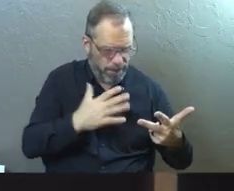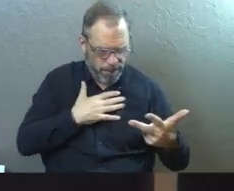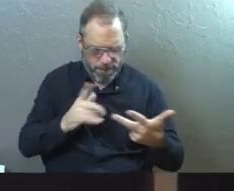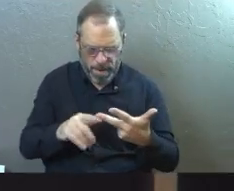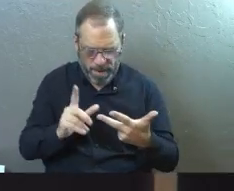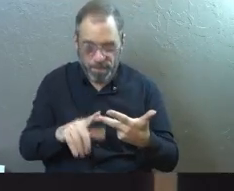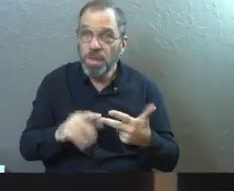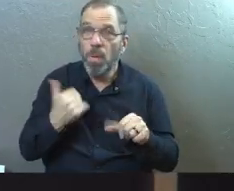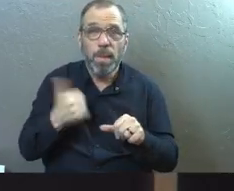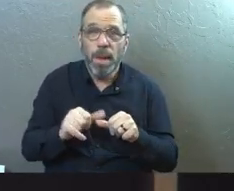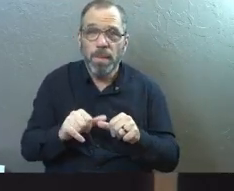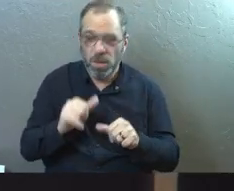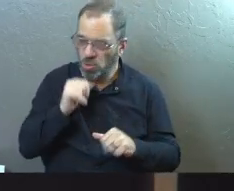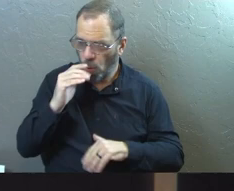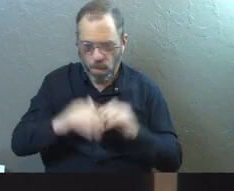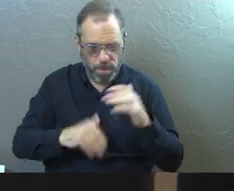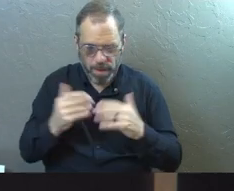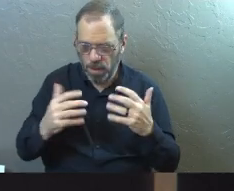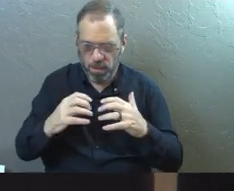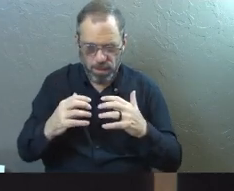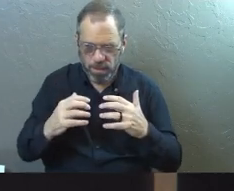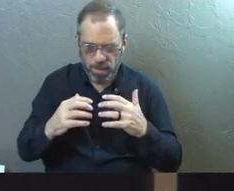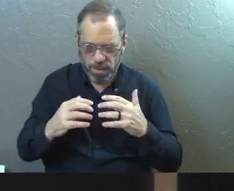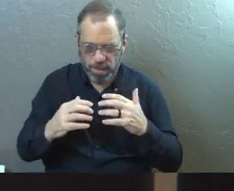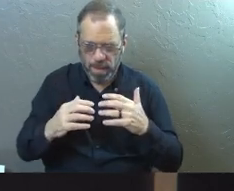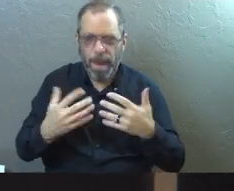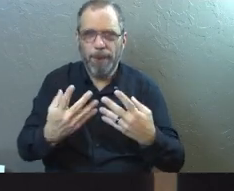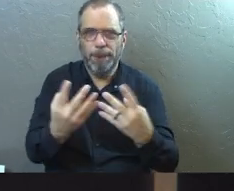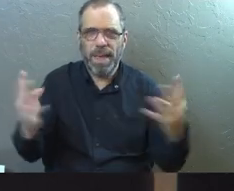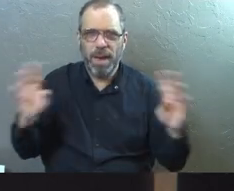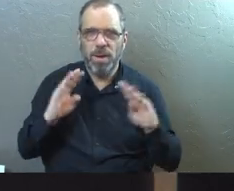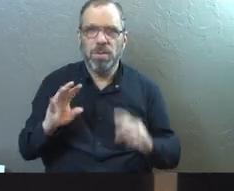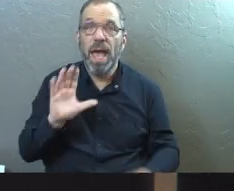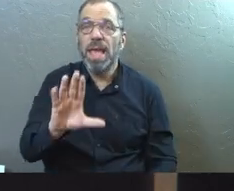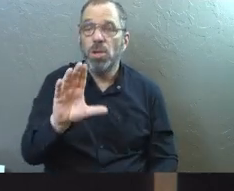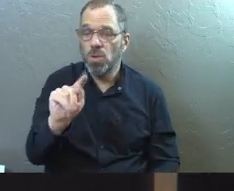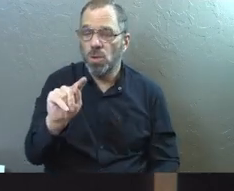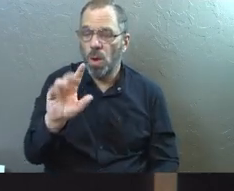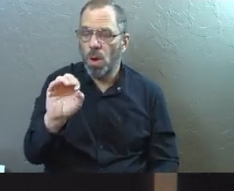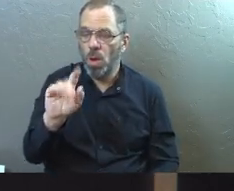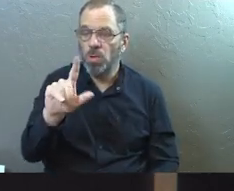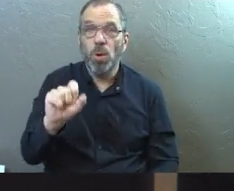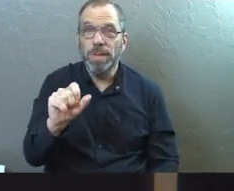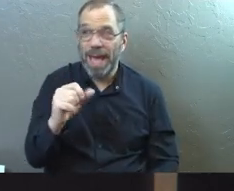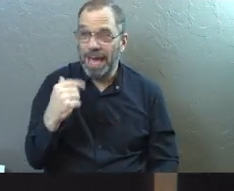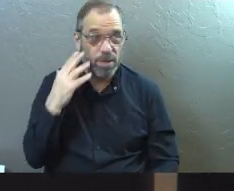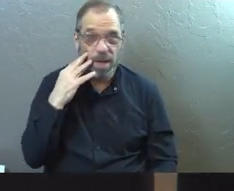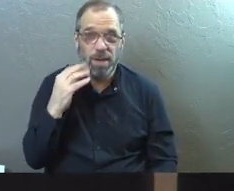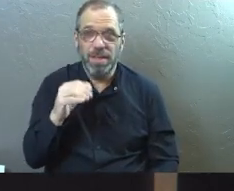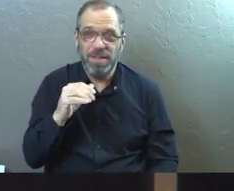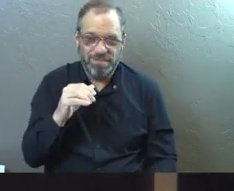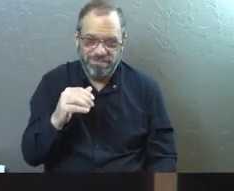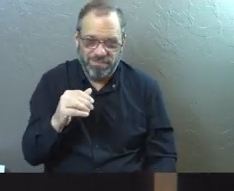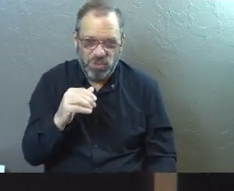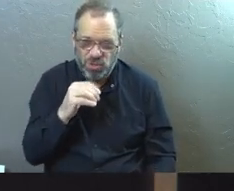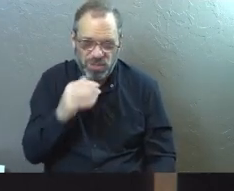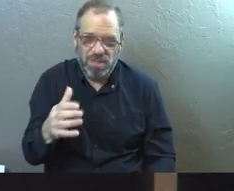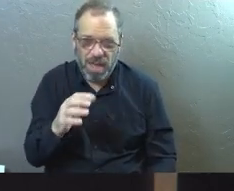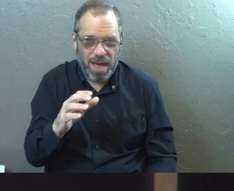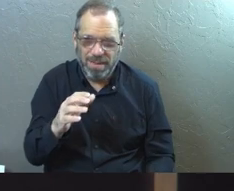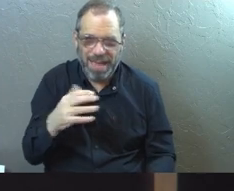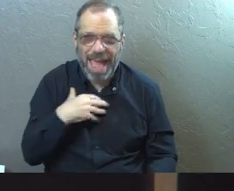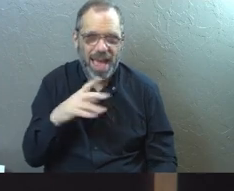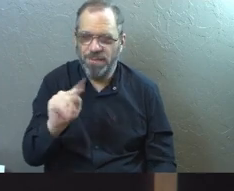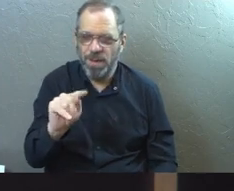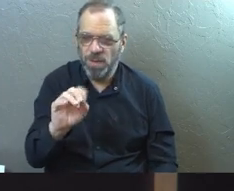like we just said, first thing, we don't build barriers. Don't build barriers. Put your tools away. If you're anything like me, shouldn't have them in your hands in your first place. That's just